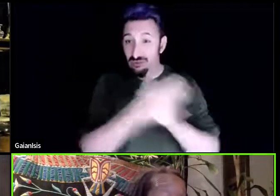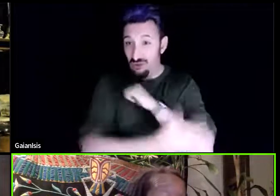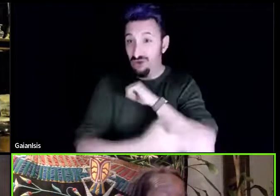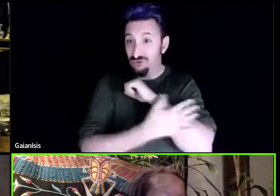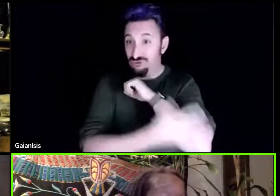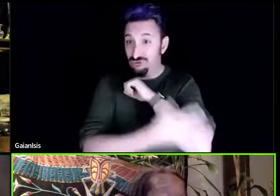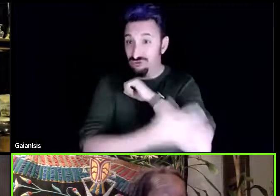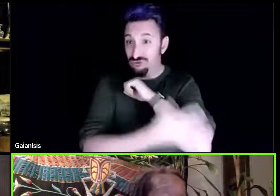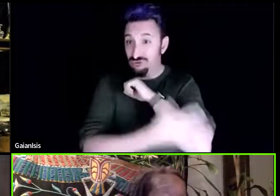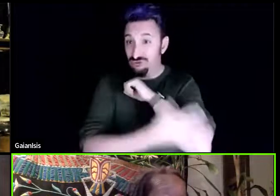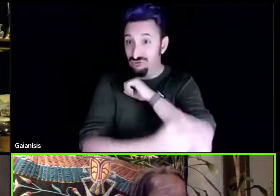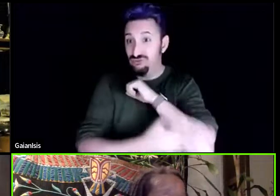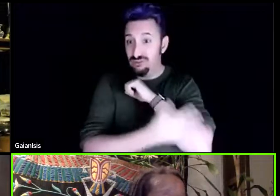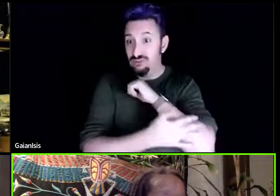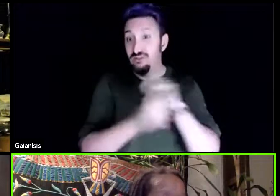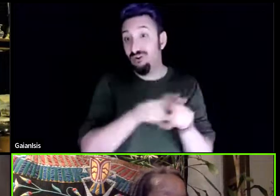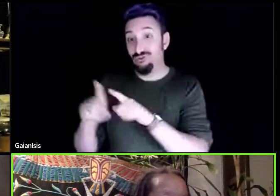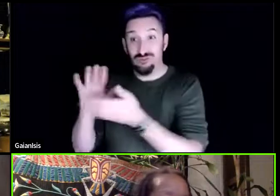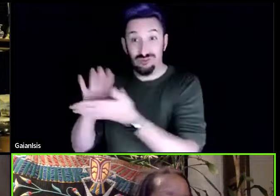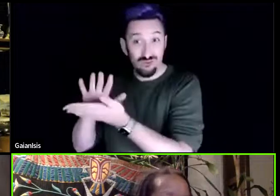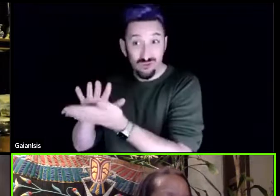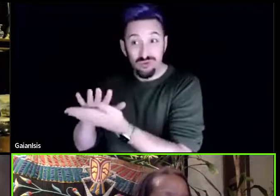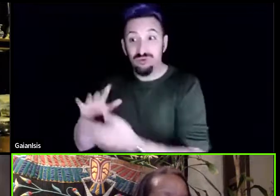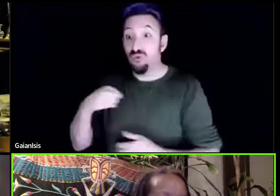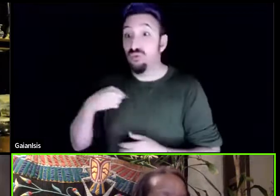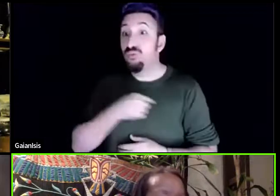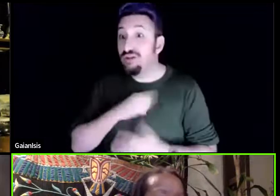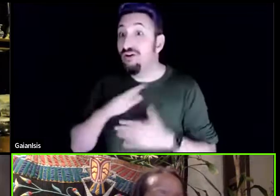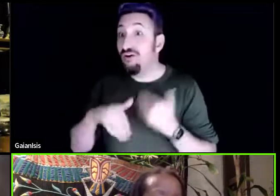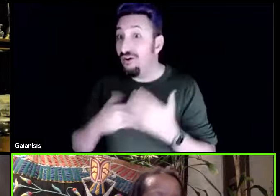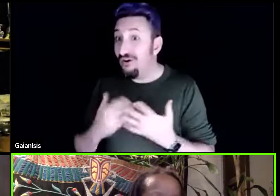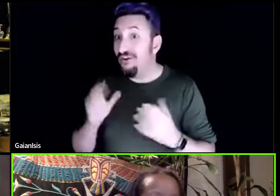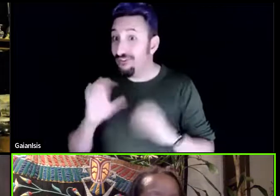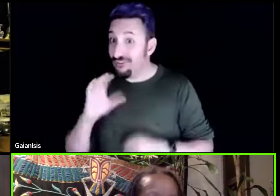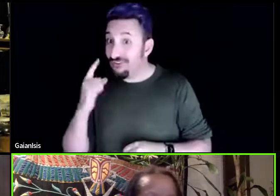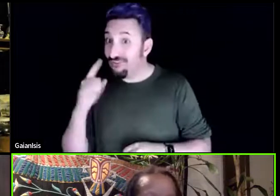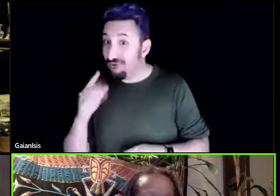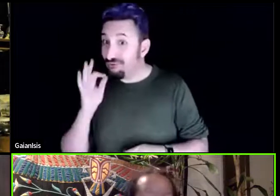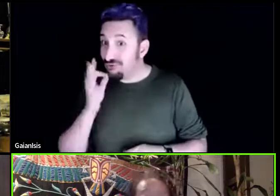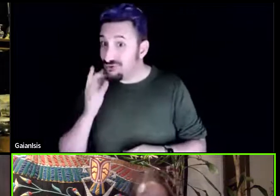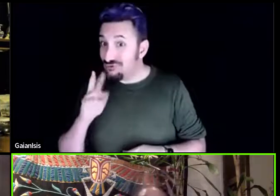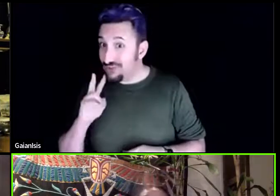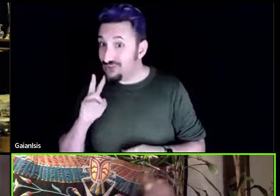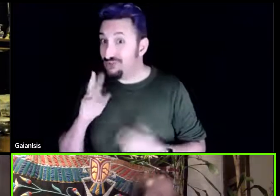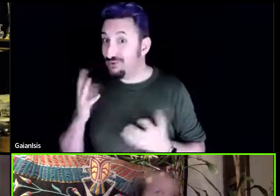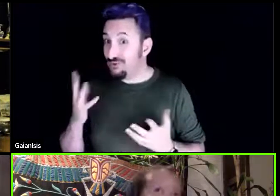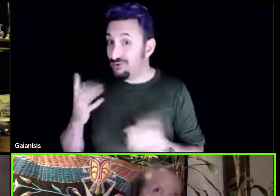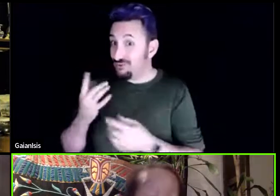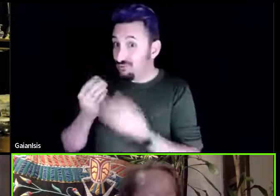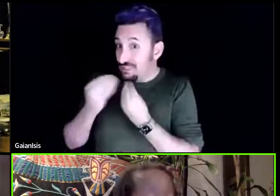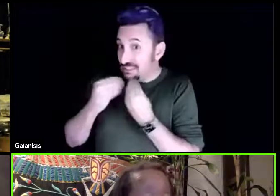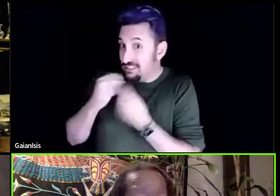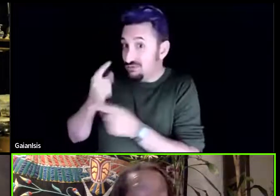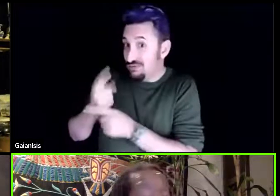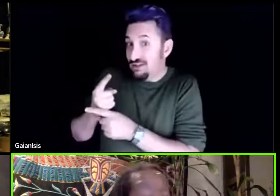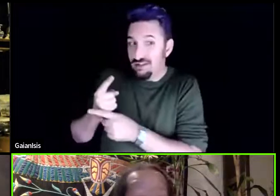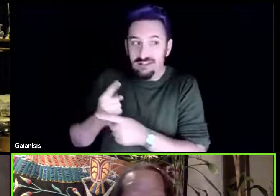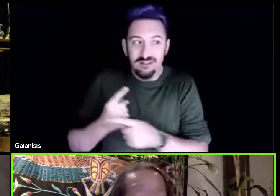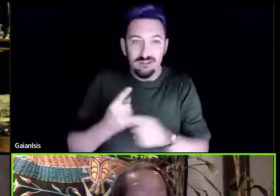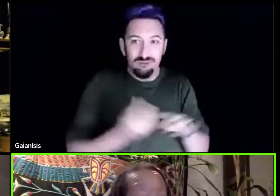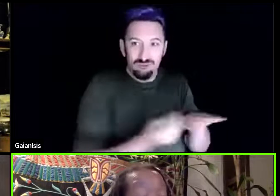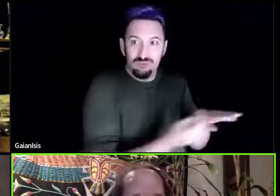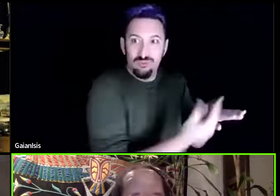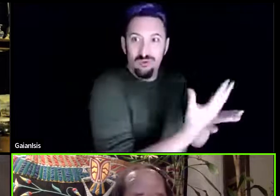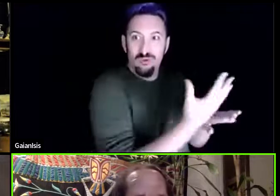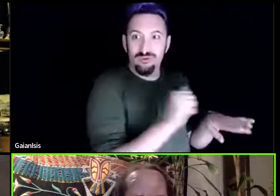looking for healthy fruits and vegetables to eat now we want to grow our own food right we all the teachers and all